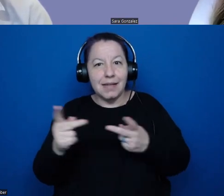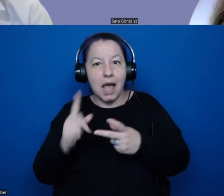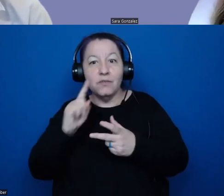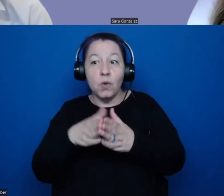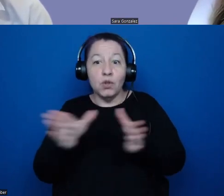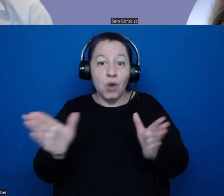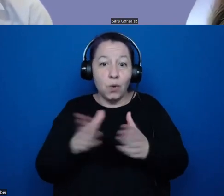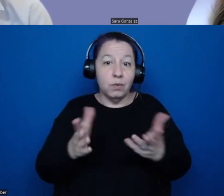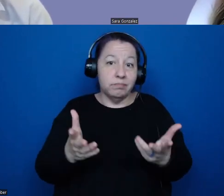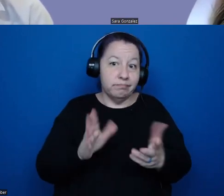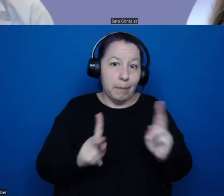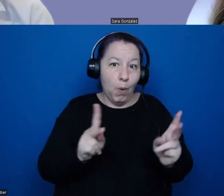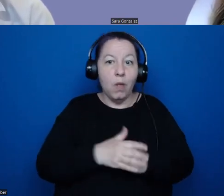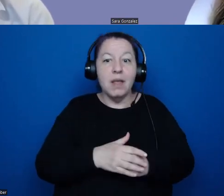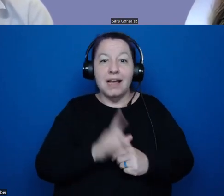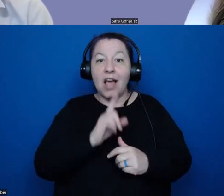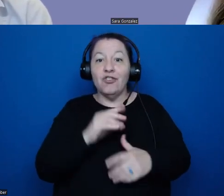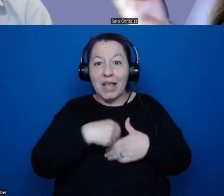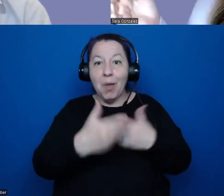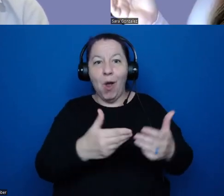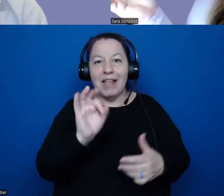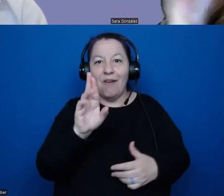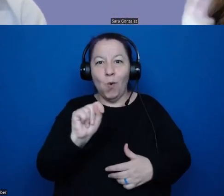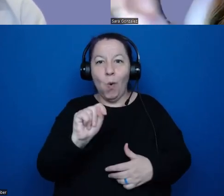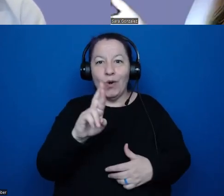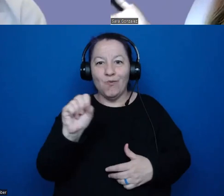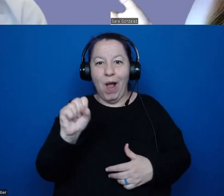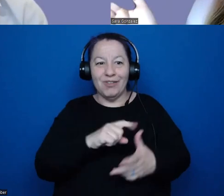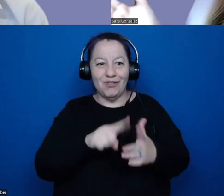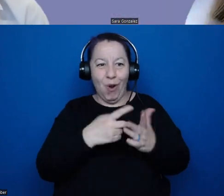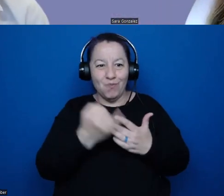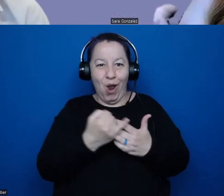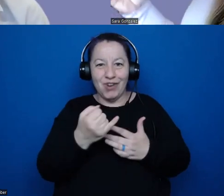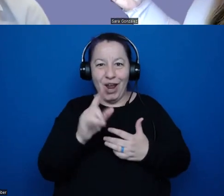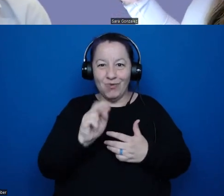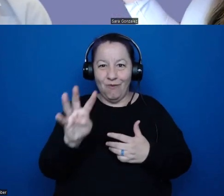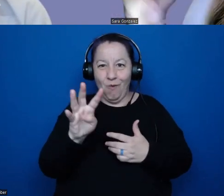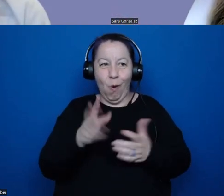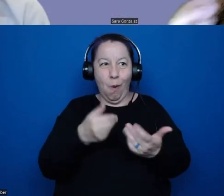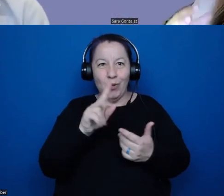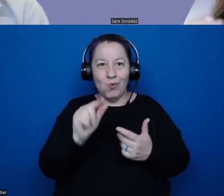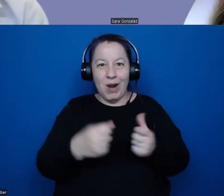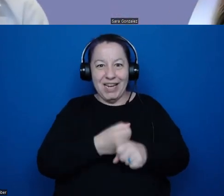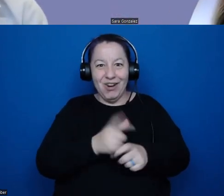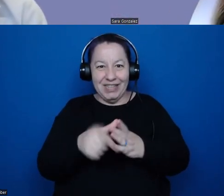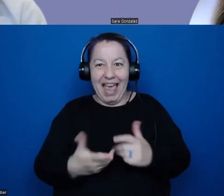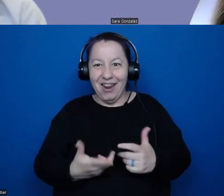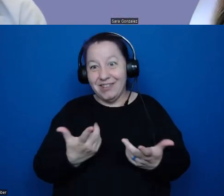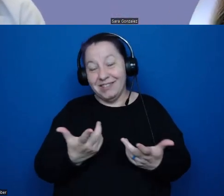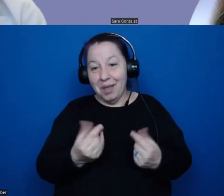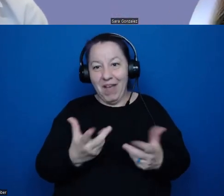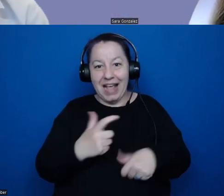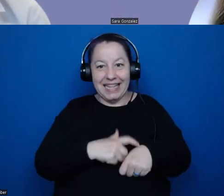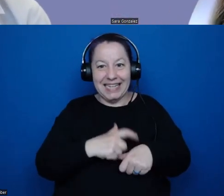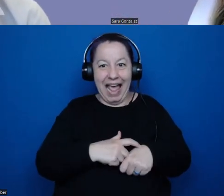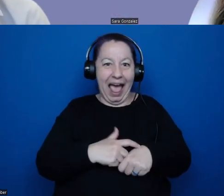at Fort Ross. This Some we started the project in 2004, and it's like 20 years later, gives you a scale time scale of which we're working with